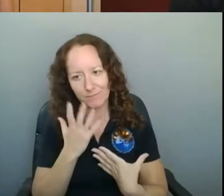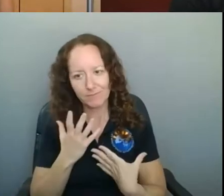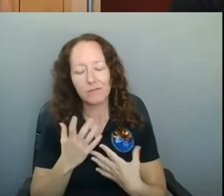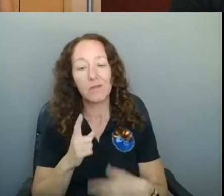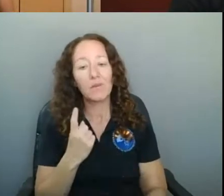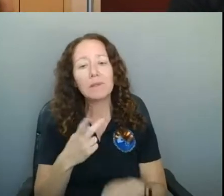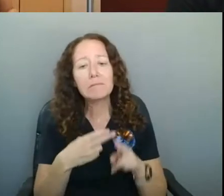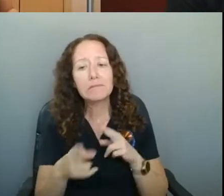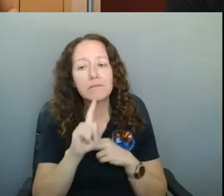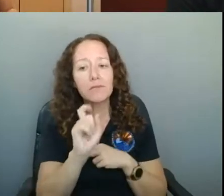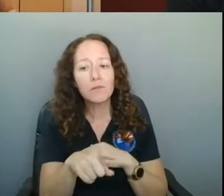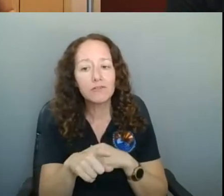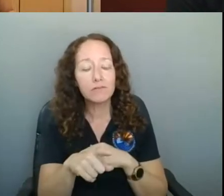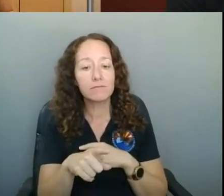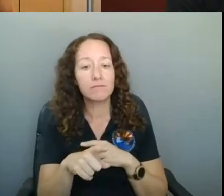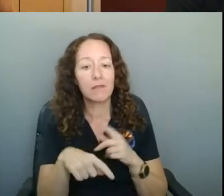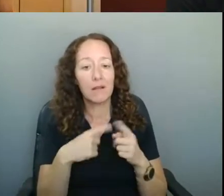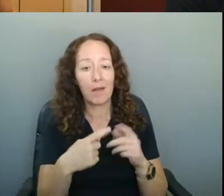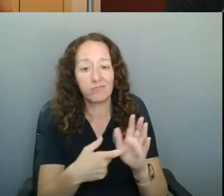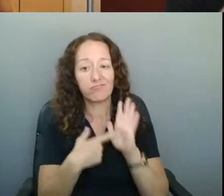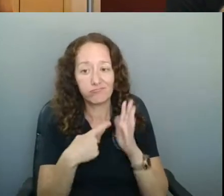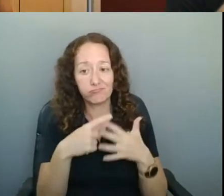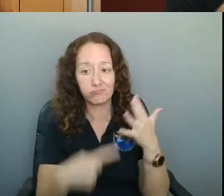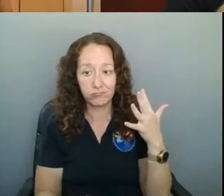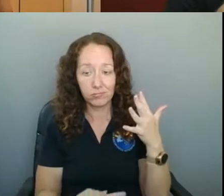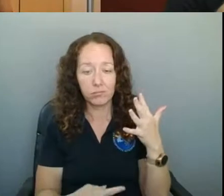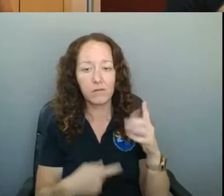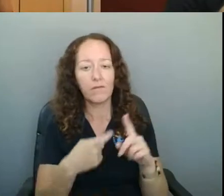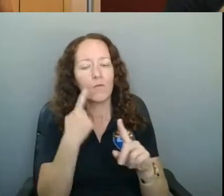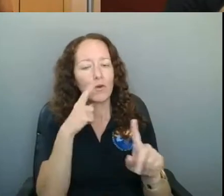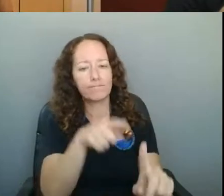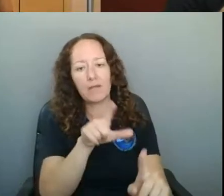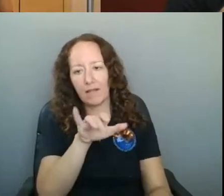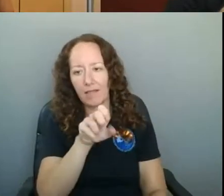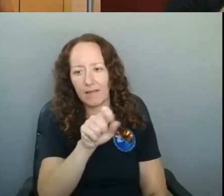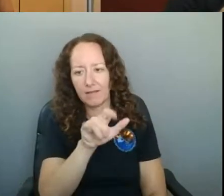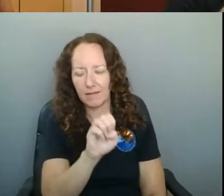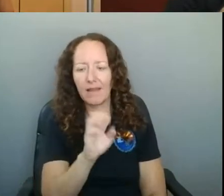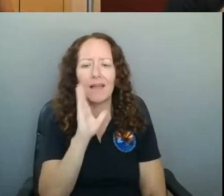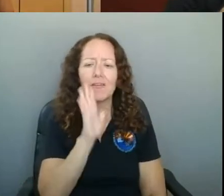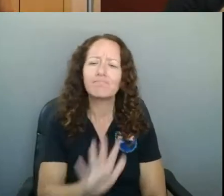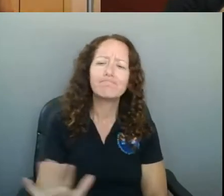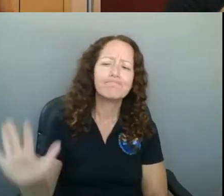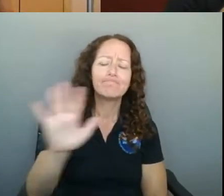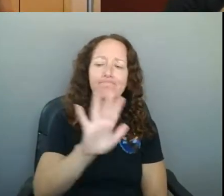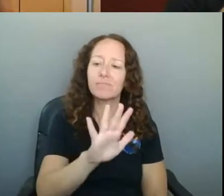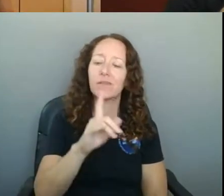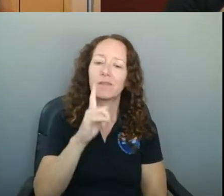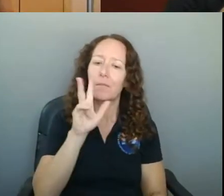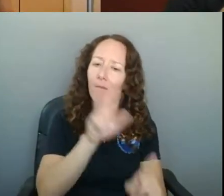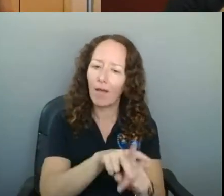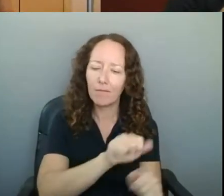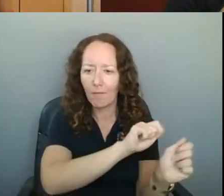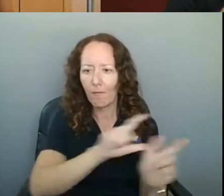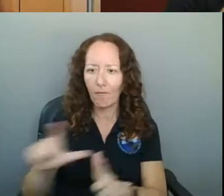quick question as far as these guidelines for you, Leslie. These are across the board for restaurants and bars, correct? For